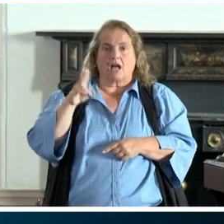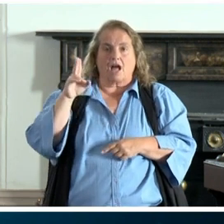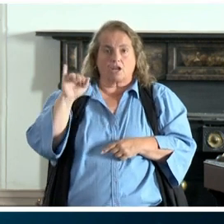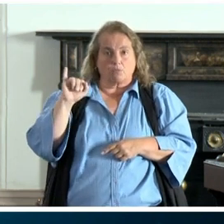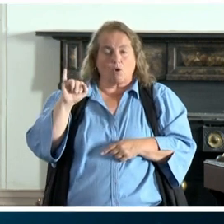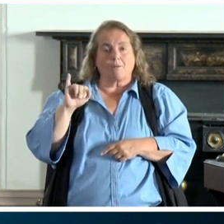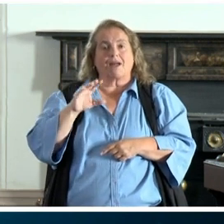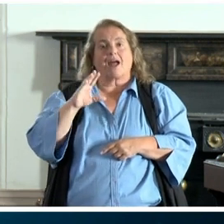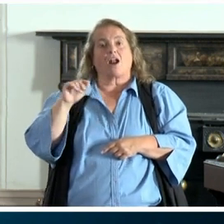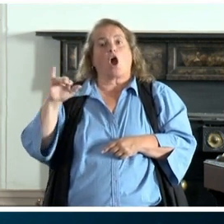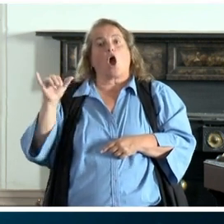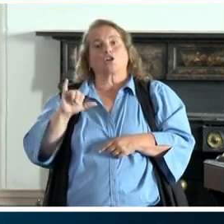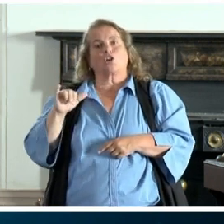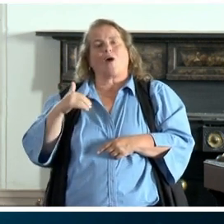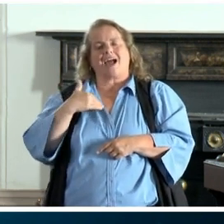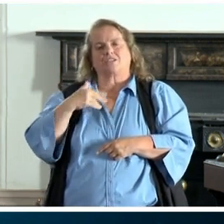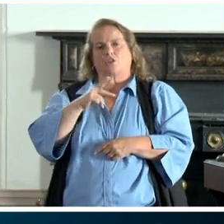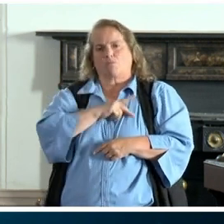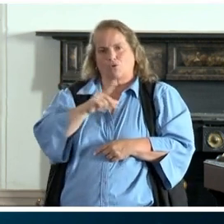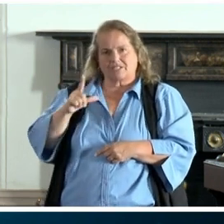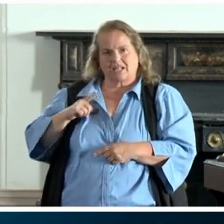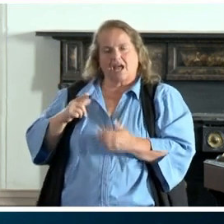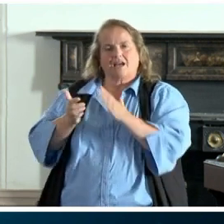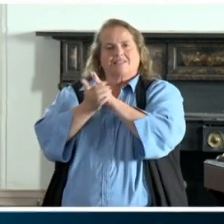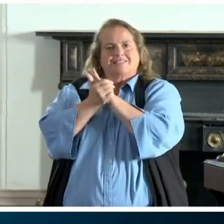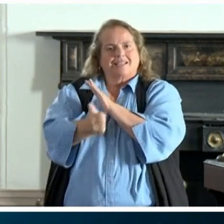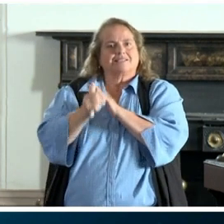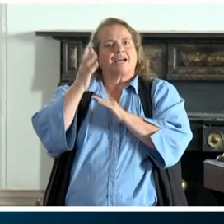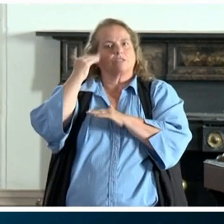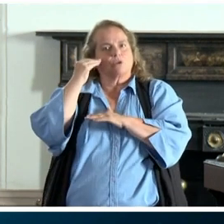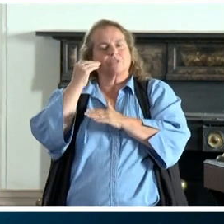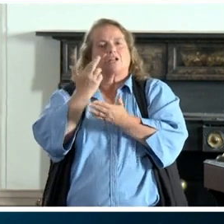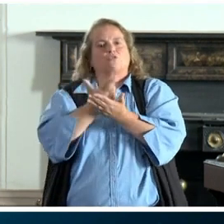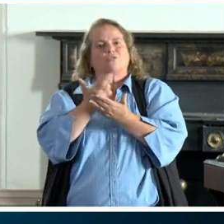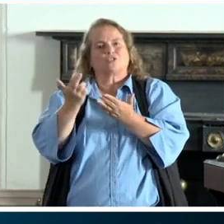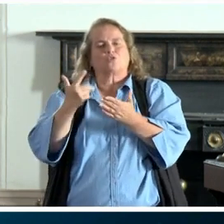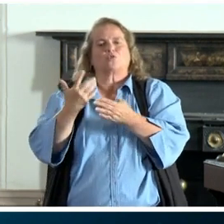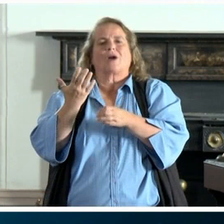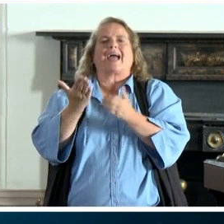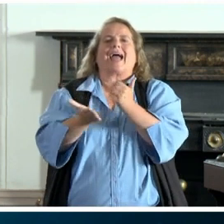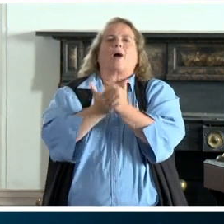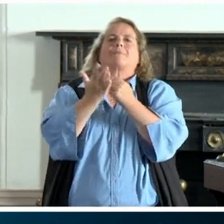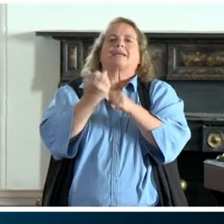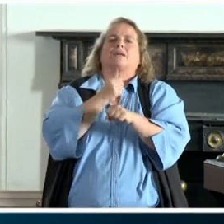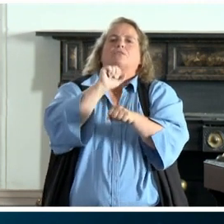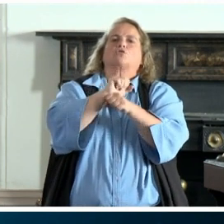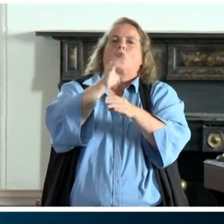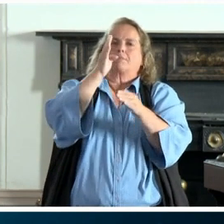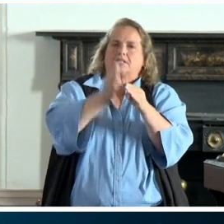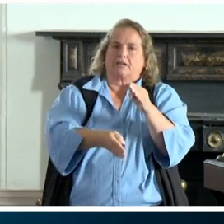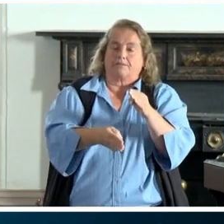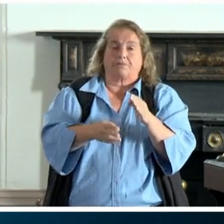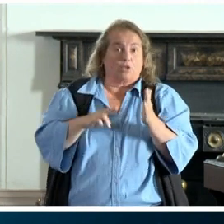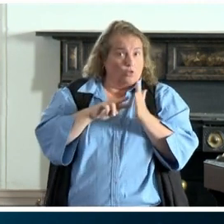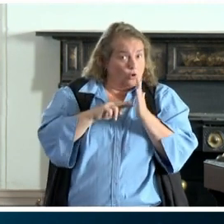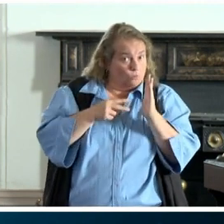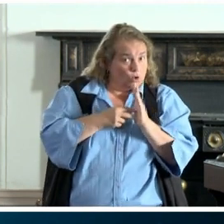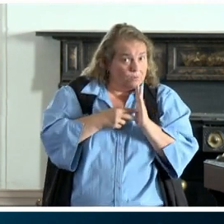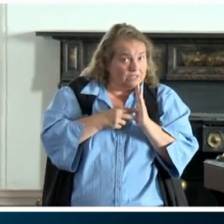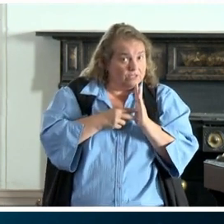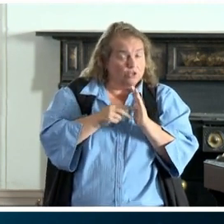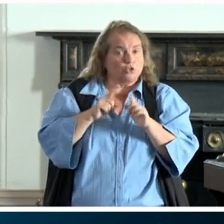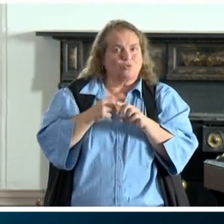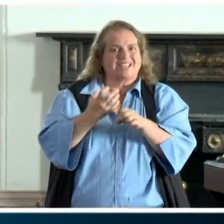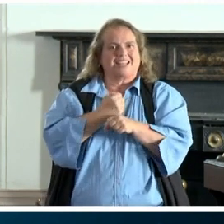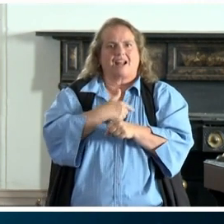and that already has the personnel skill and experience and resources to help get the job done. The purpose is to